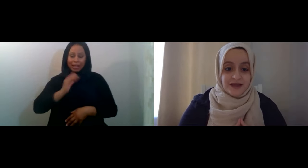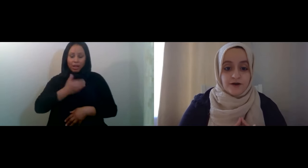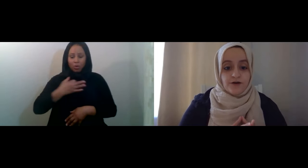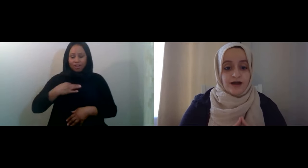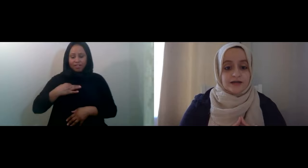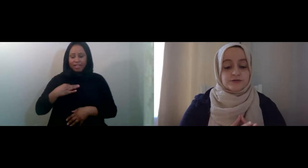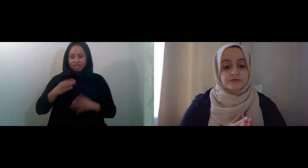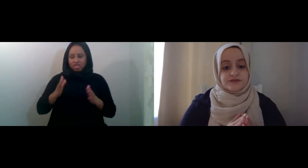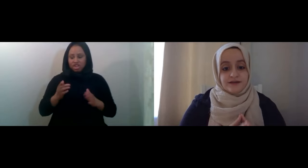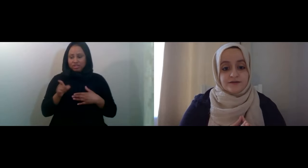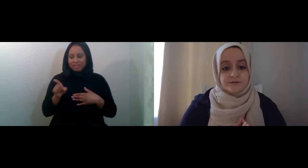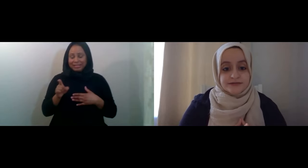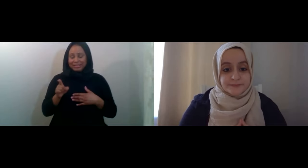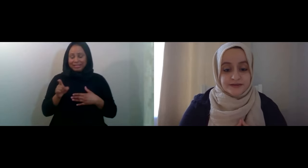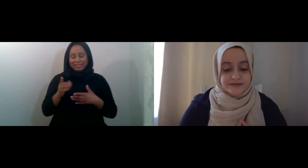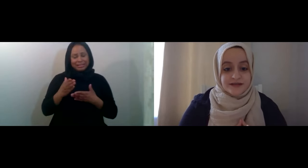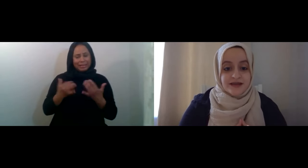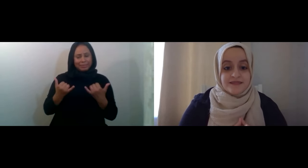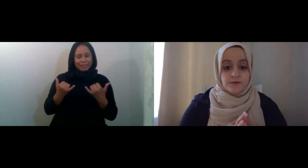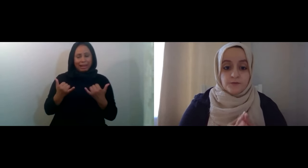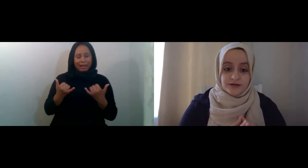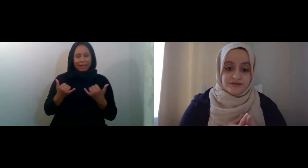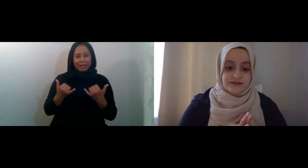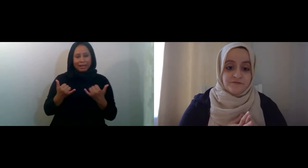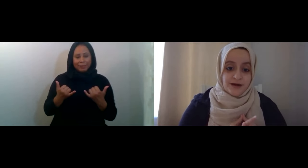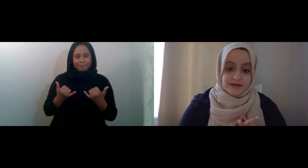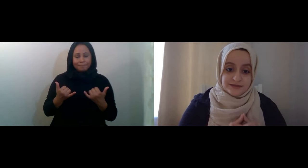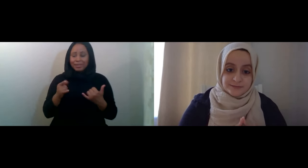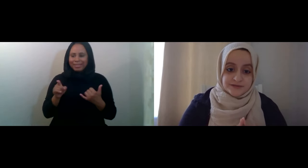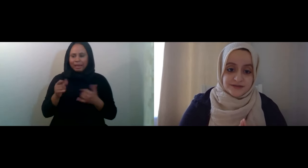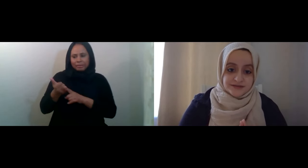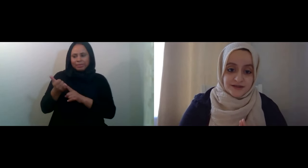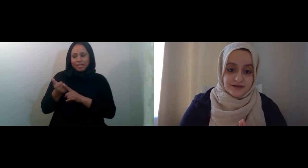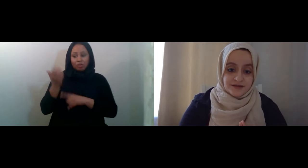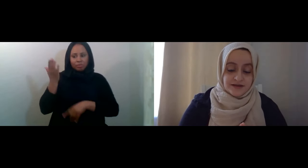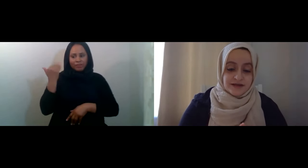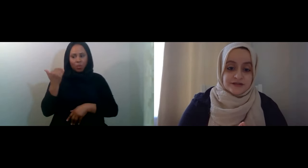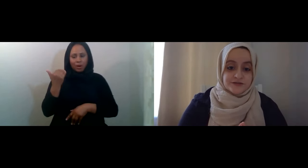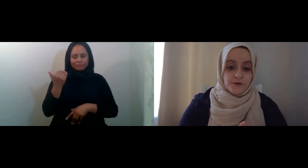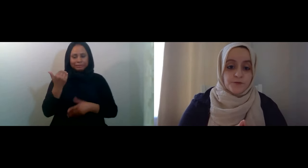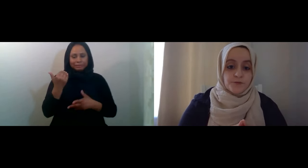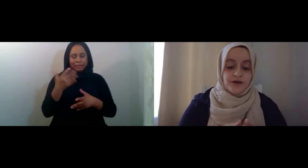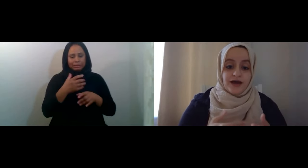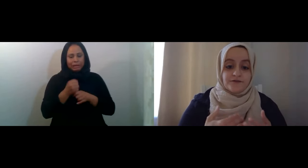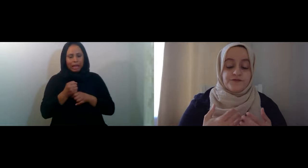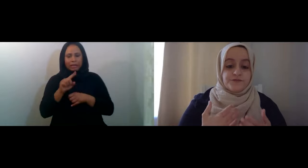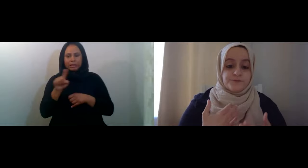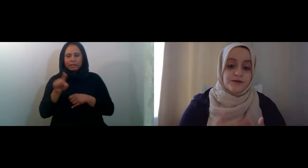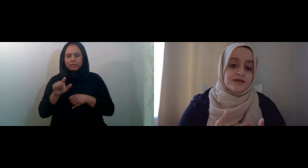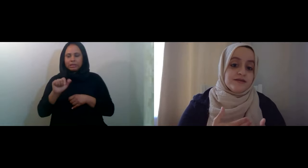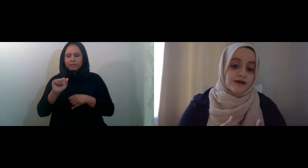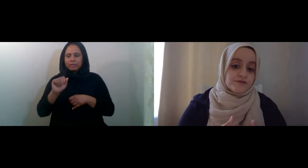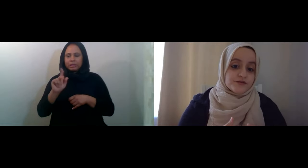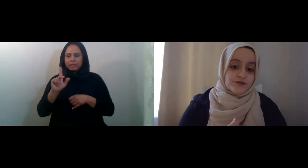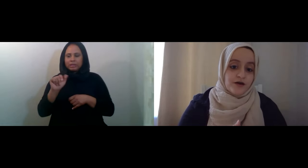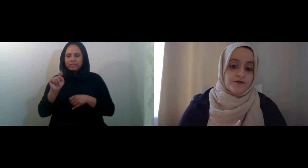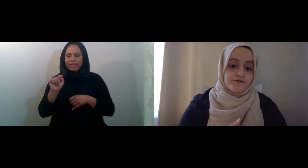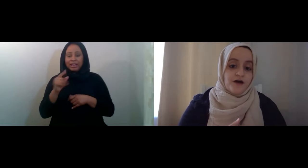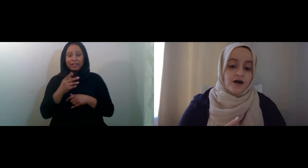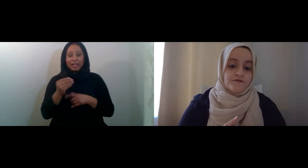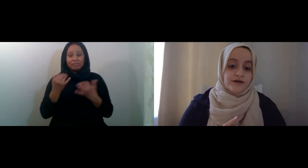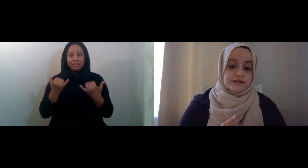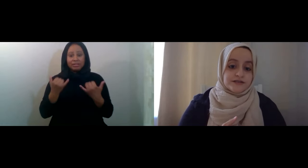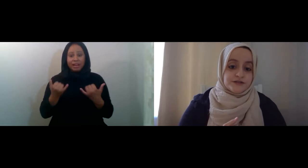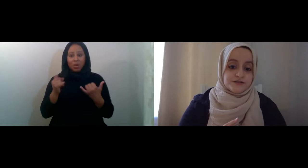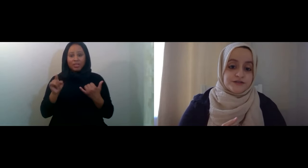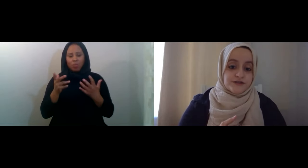them today are actual zakat recipients that wanted to give back to MCC. So we have many levels of